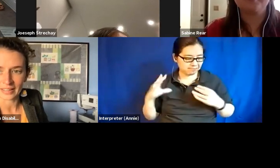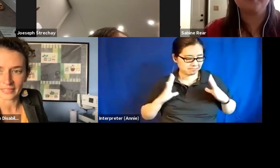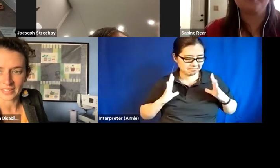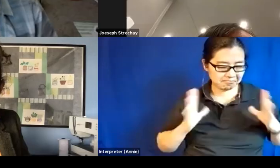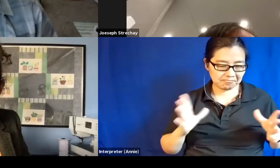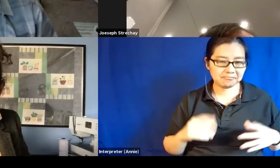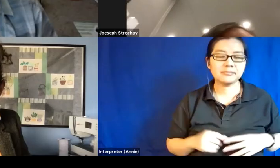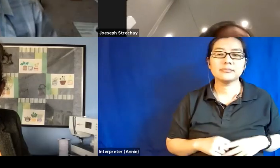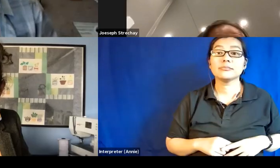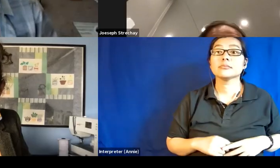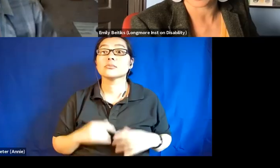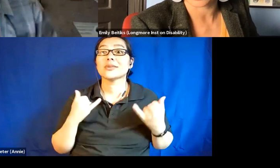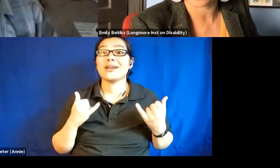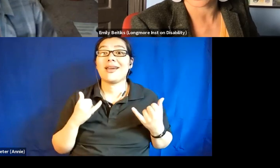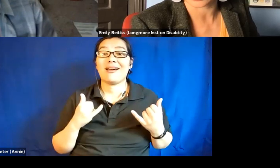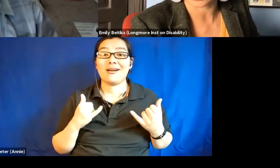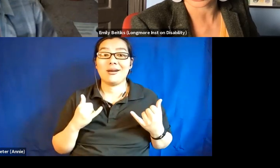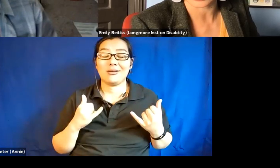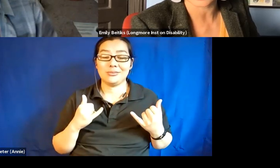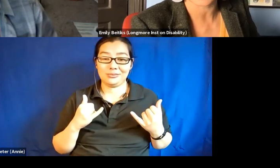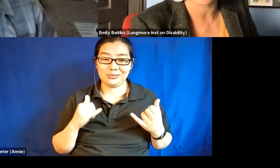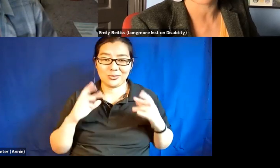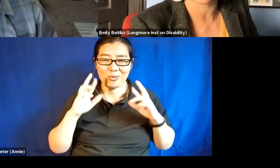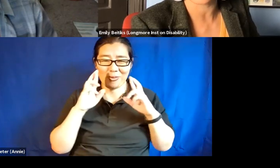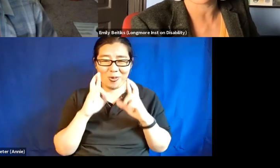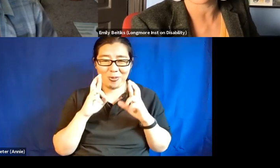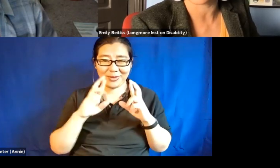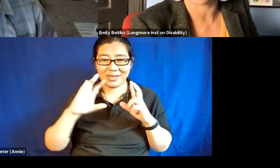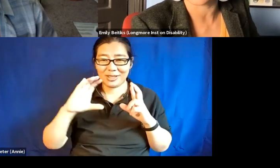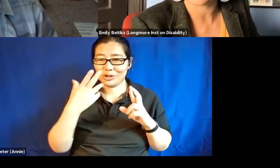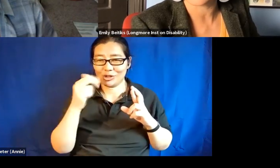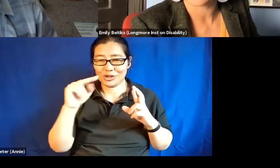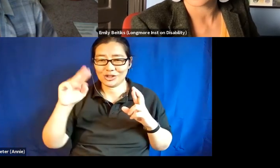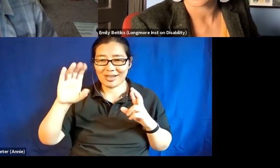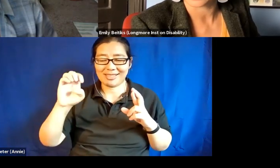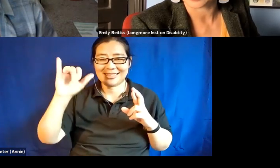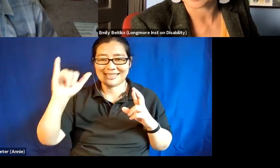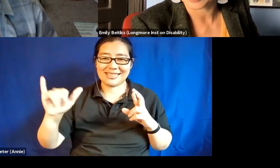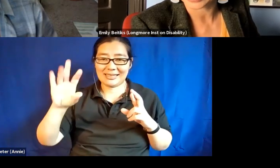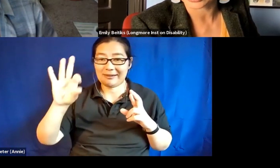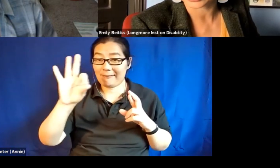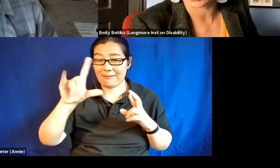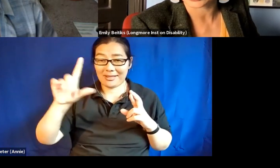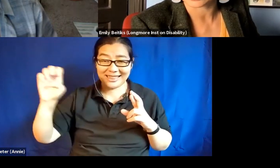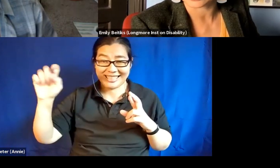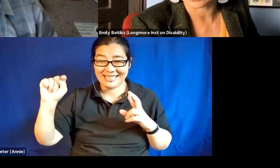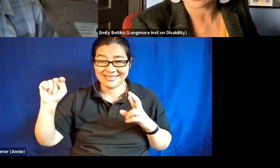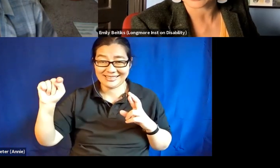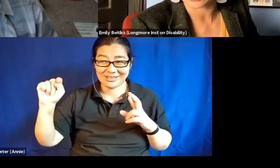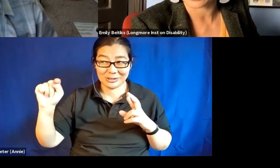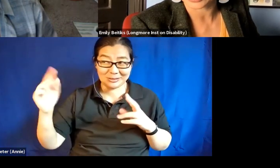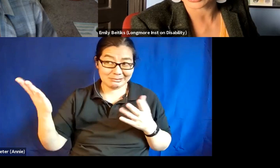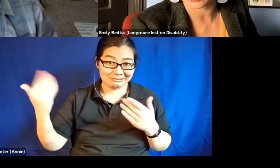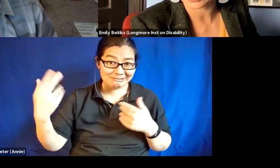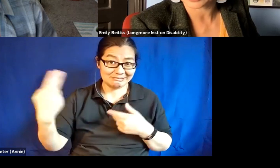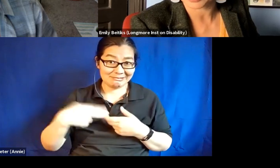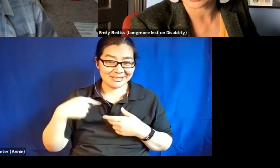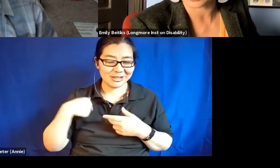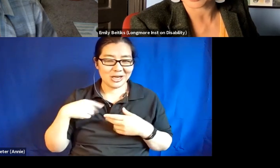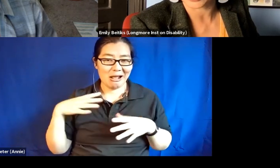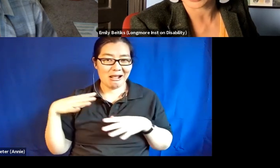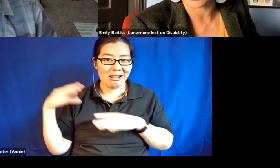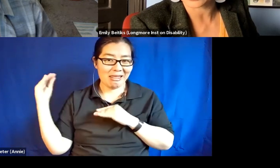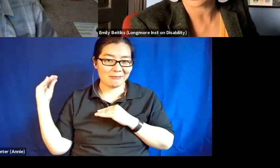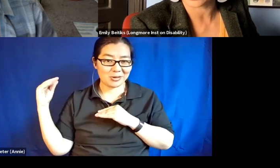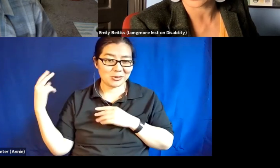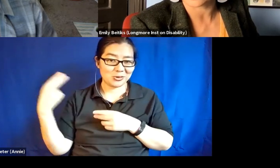And at this time, we are hoping to get Chansey Fleet on, um, and she left and rejoined as